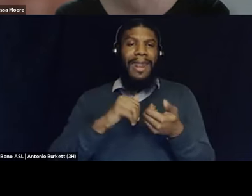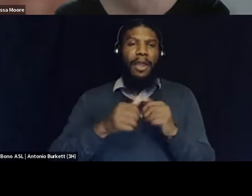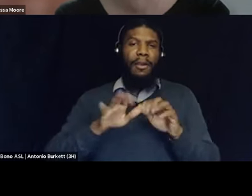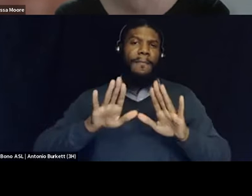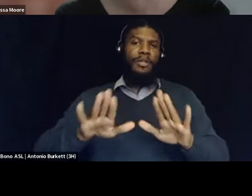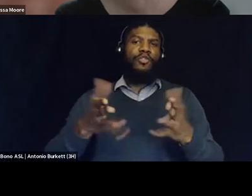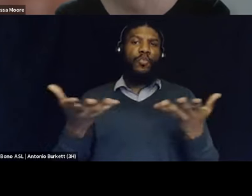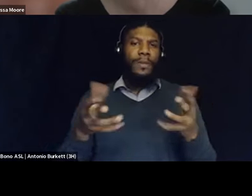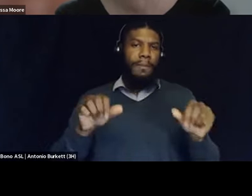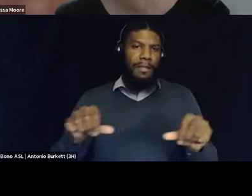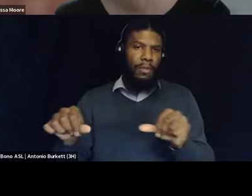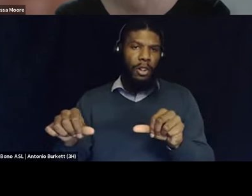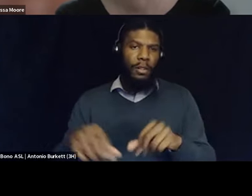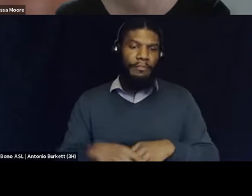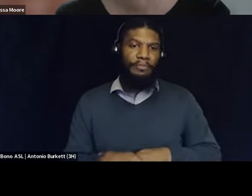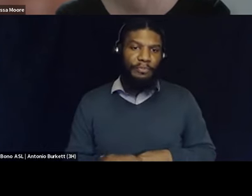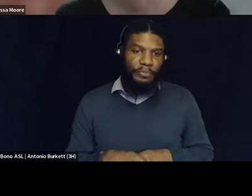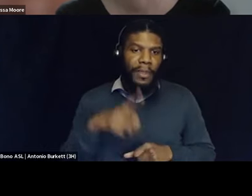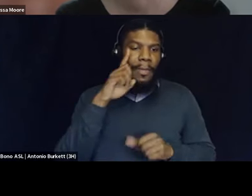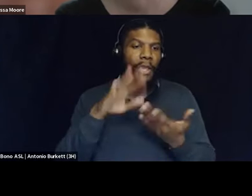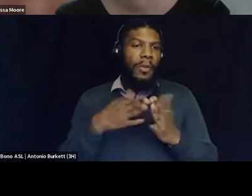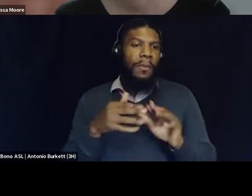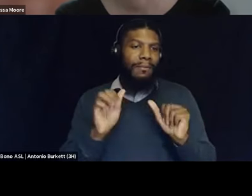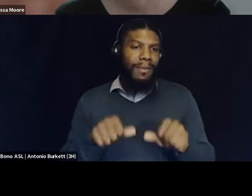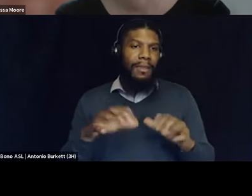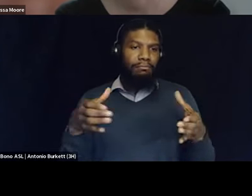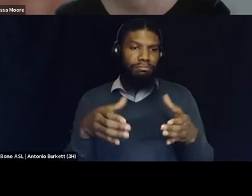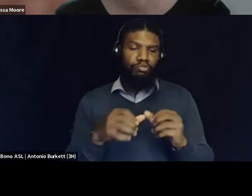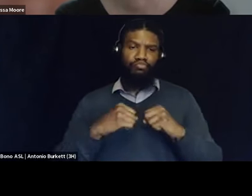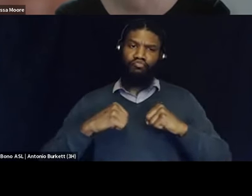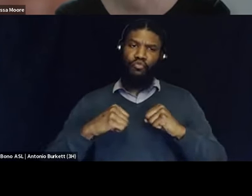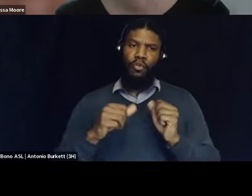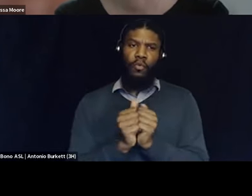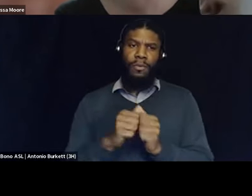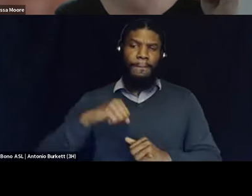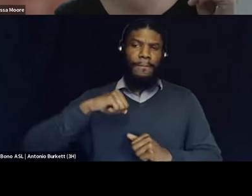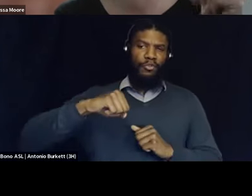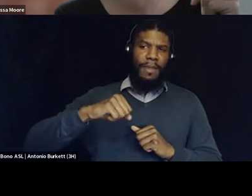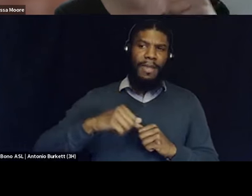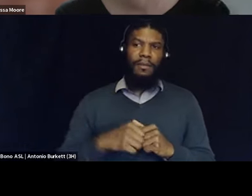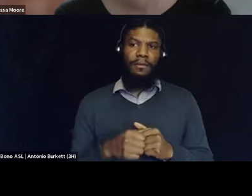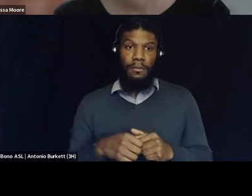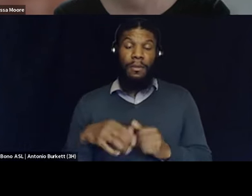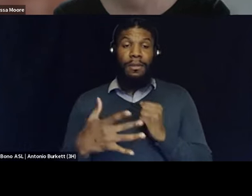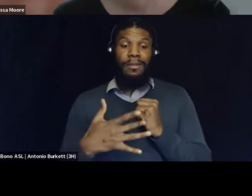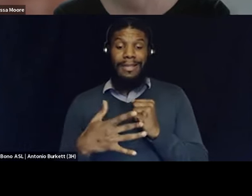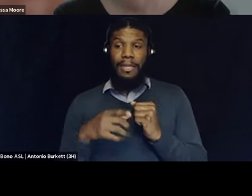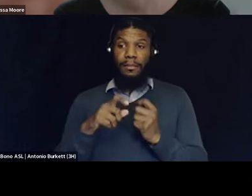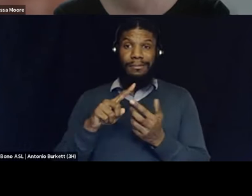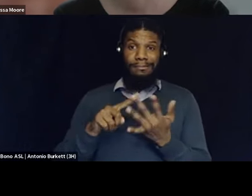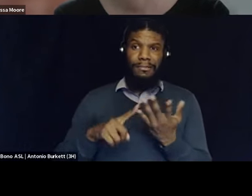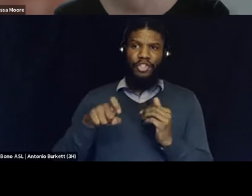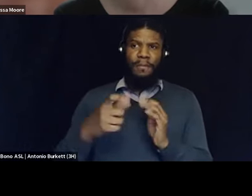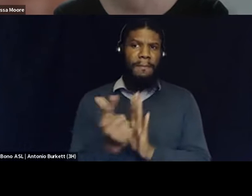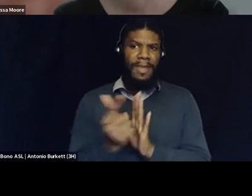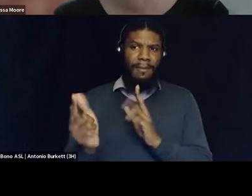this is also when communities can be really strong on pushing back and then saying like we need to ban certain technologies we need